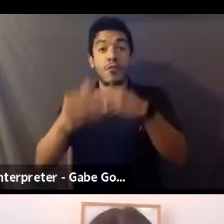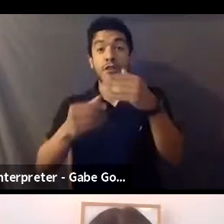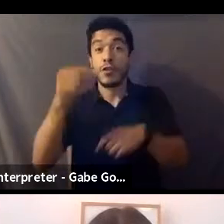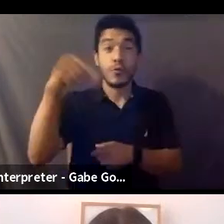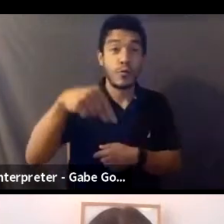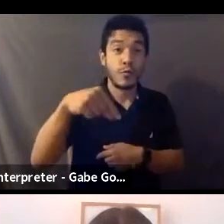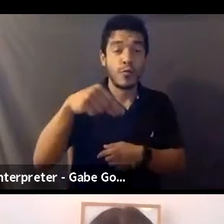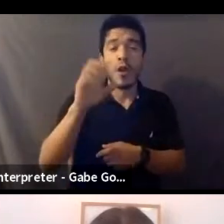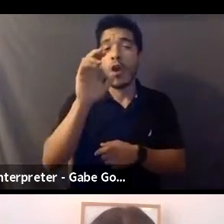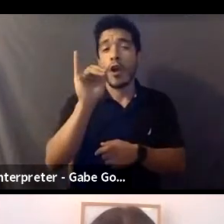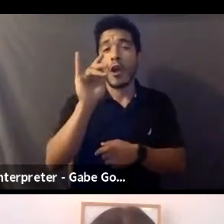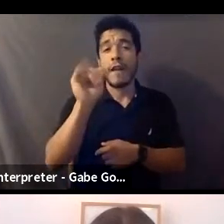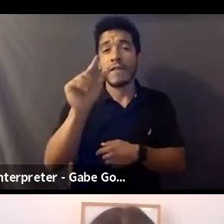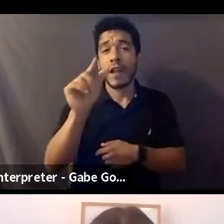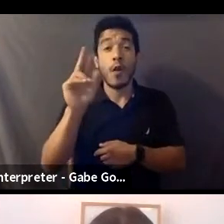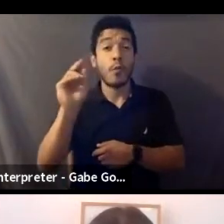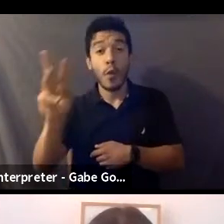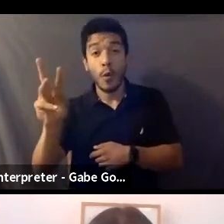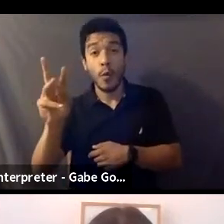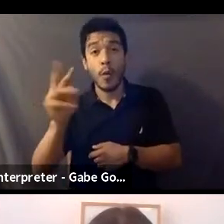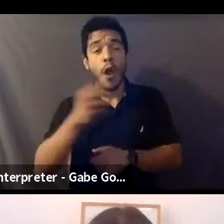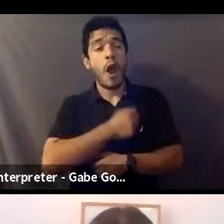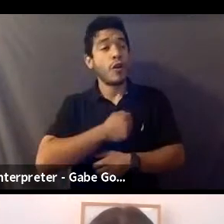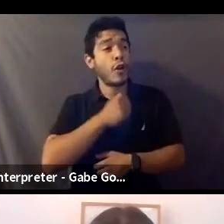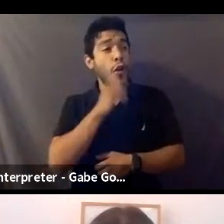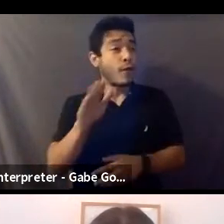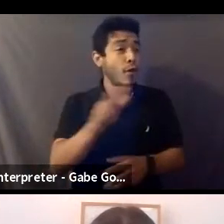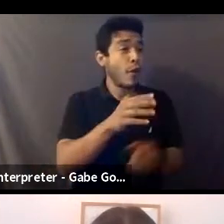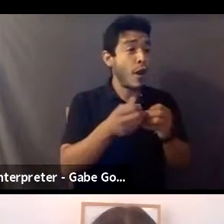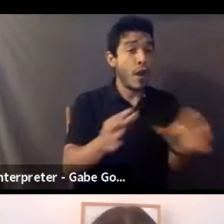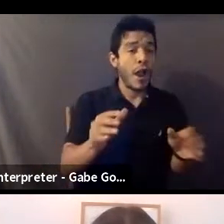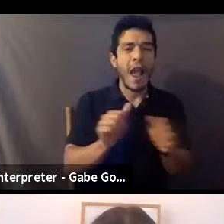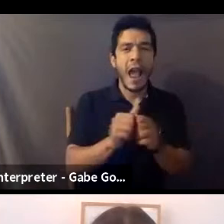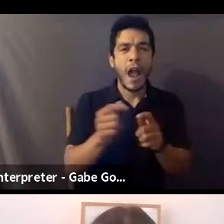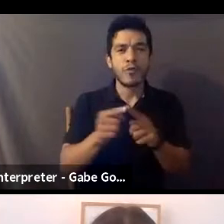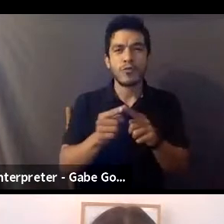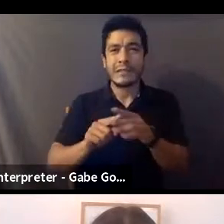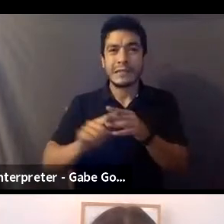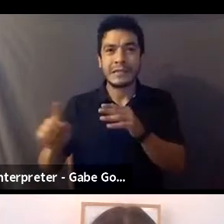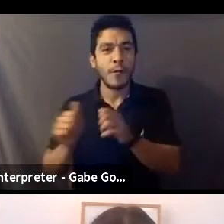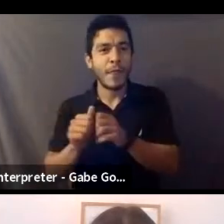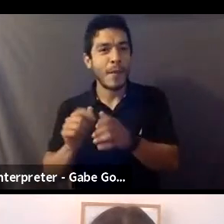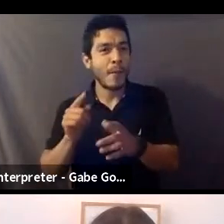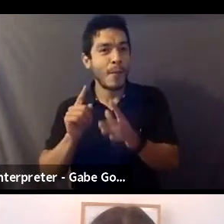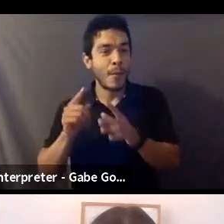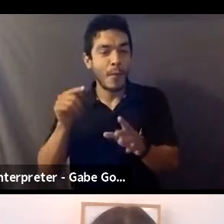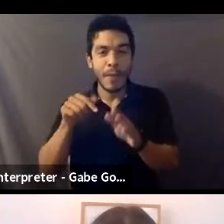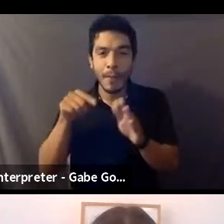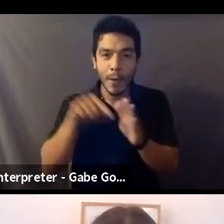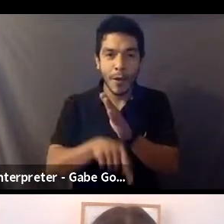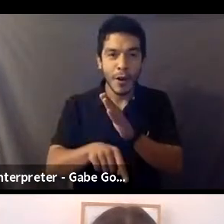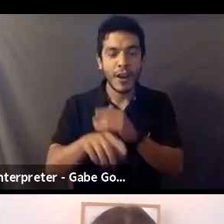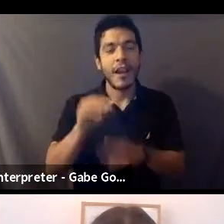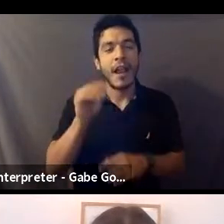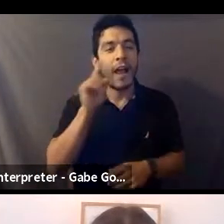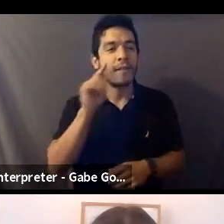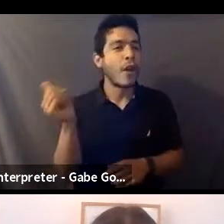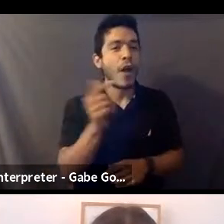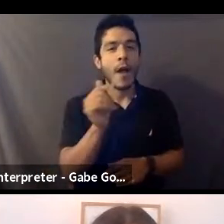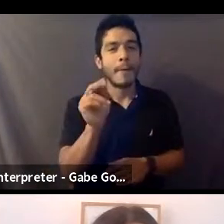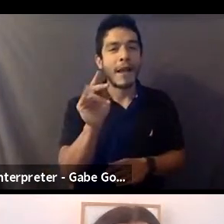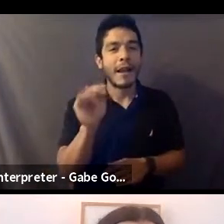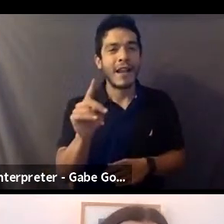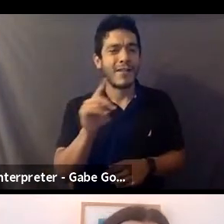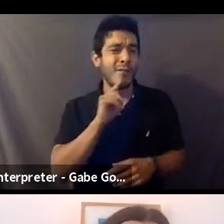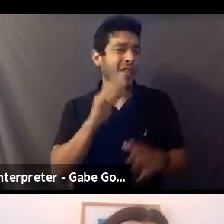Carnival Row, Sorry for Your Loss, How to Get Away with Murder, The Voyeurs, and For All Mankind. Just an incredible